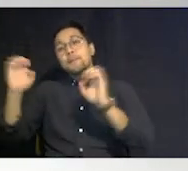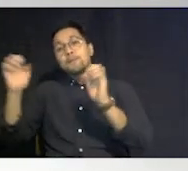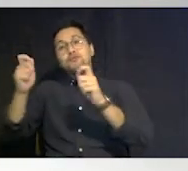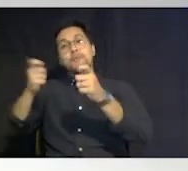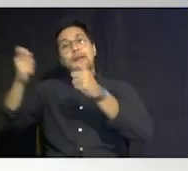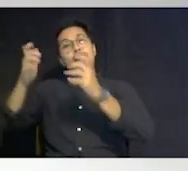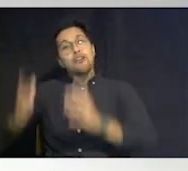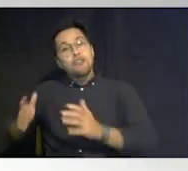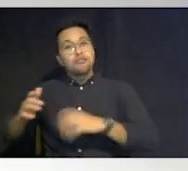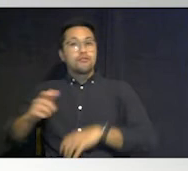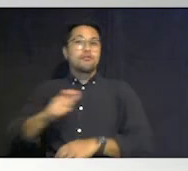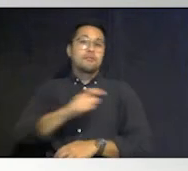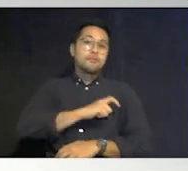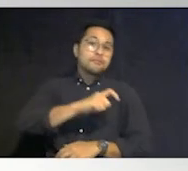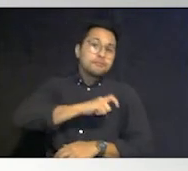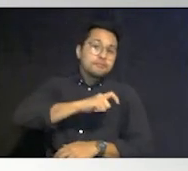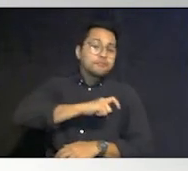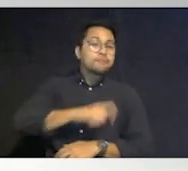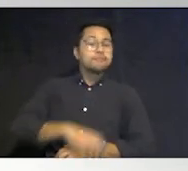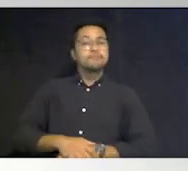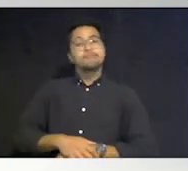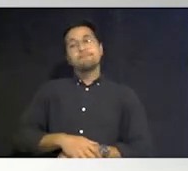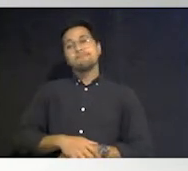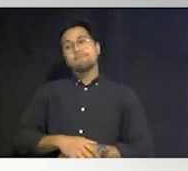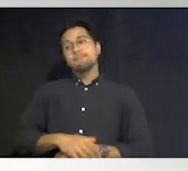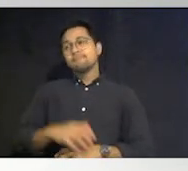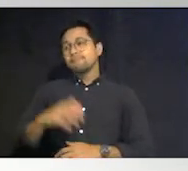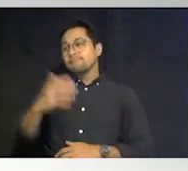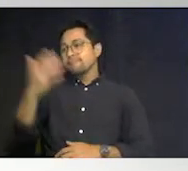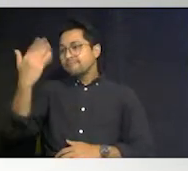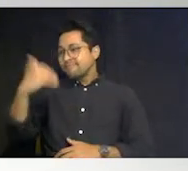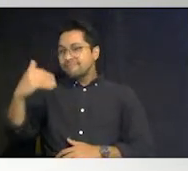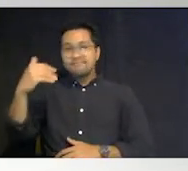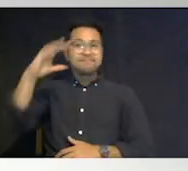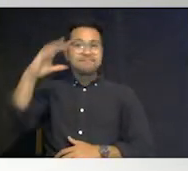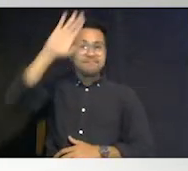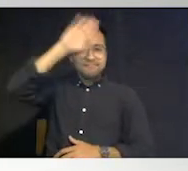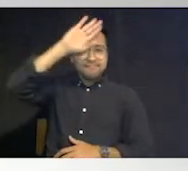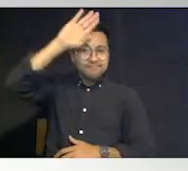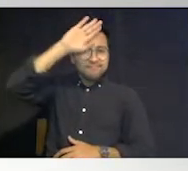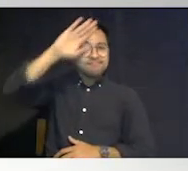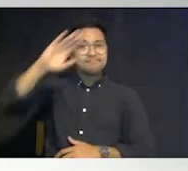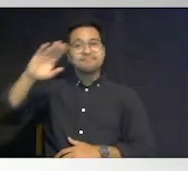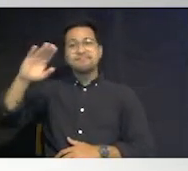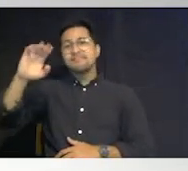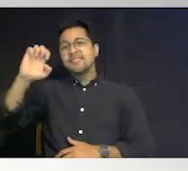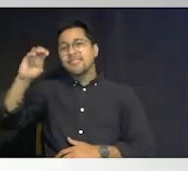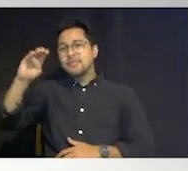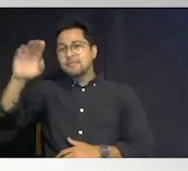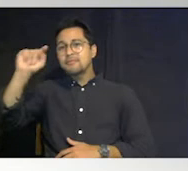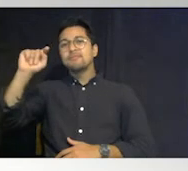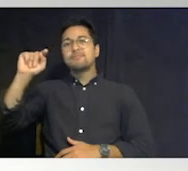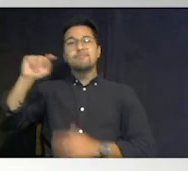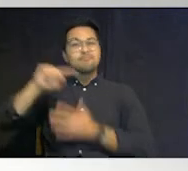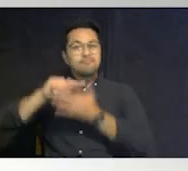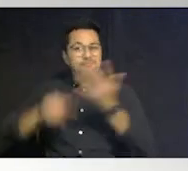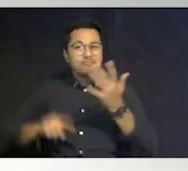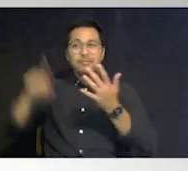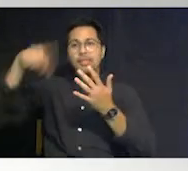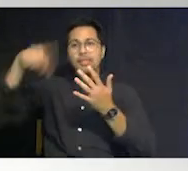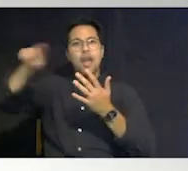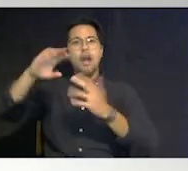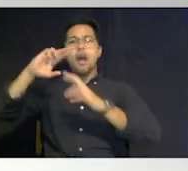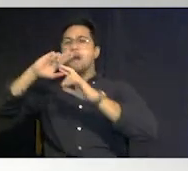and police officer officers and and fire and emts they are responding to the